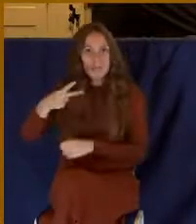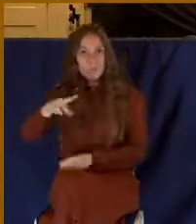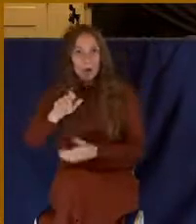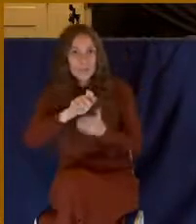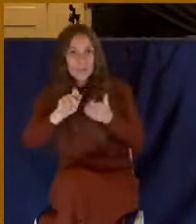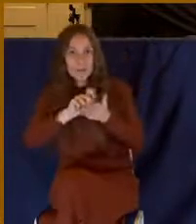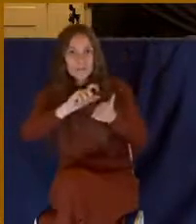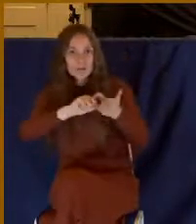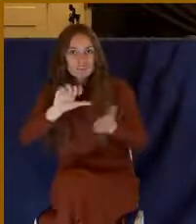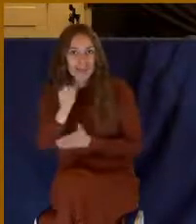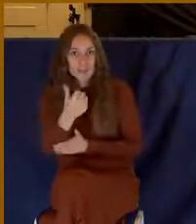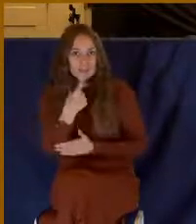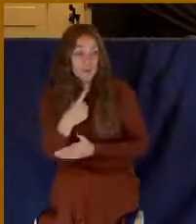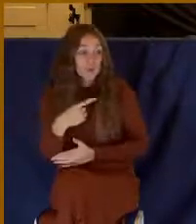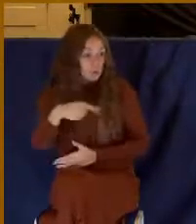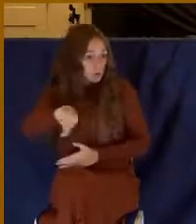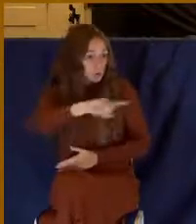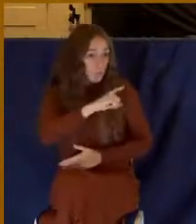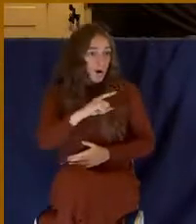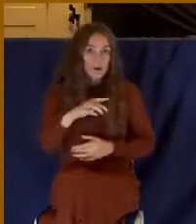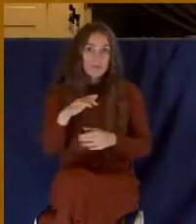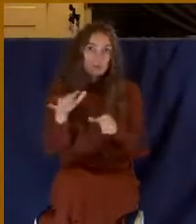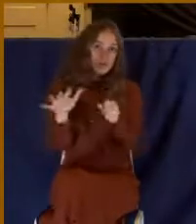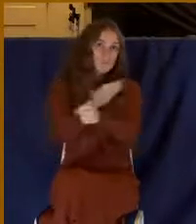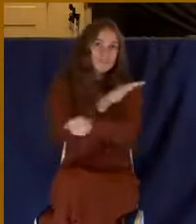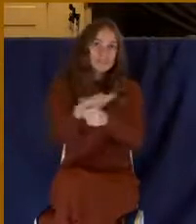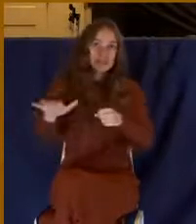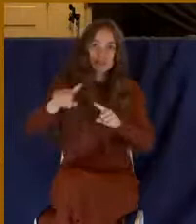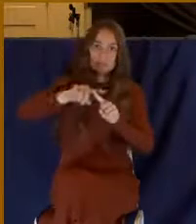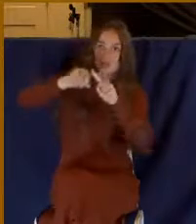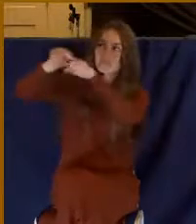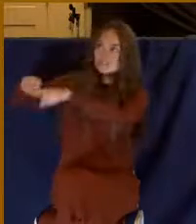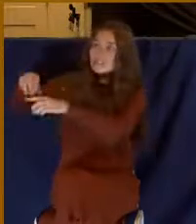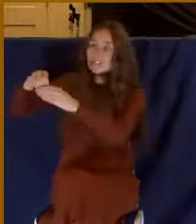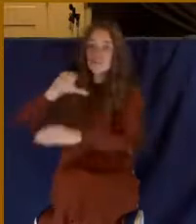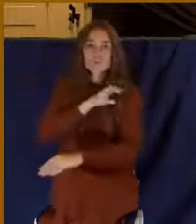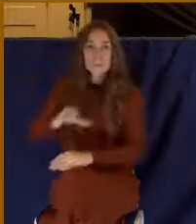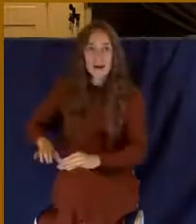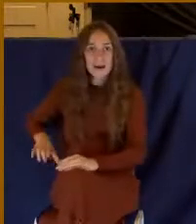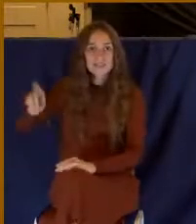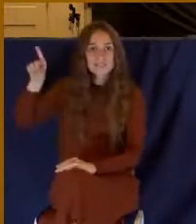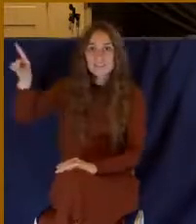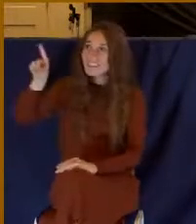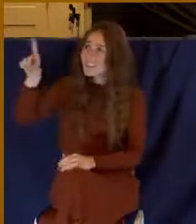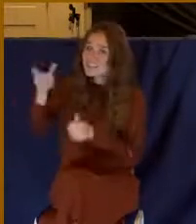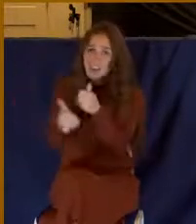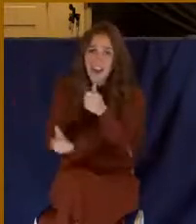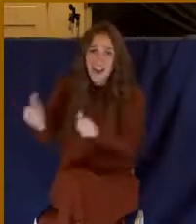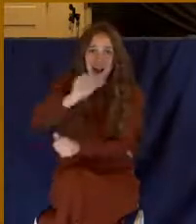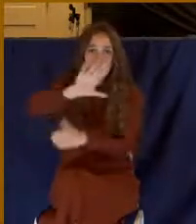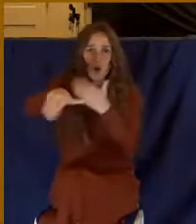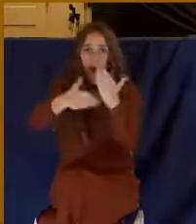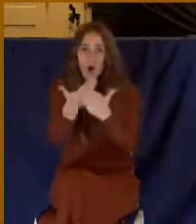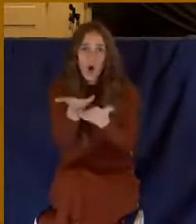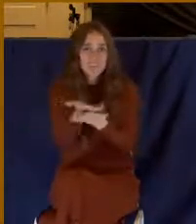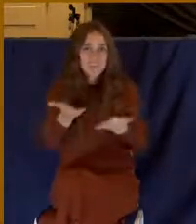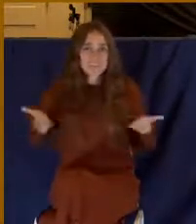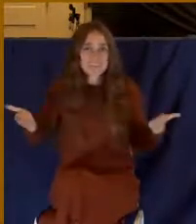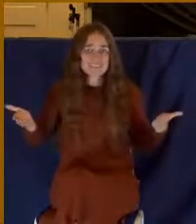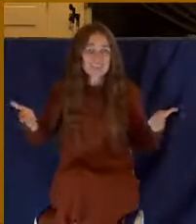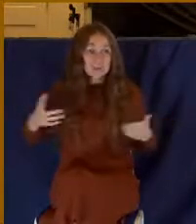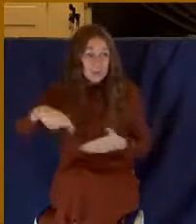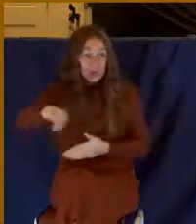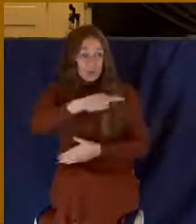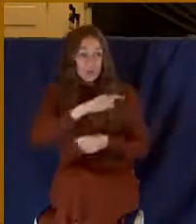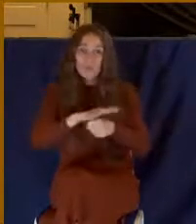complete in him, which is the head of all principality and power. Paul says, No, you're complete in Christ.